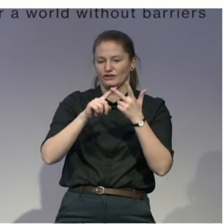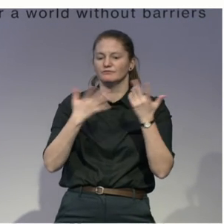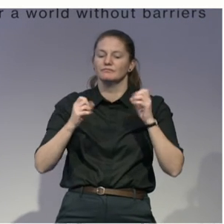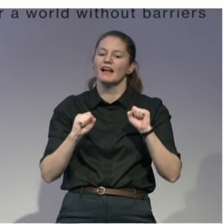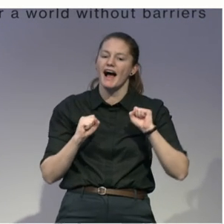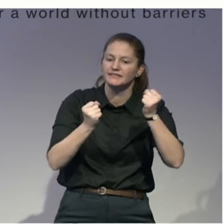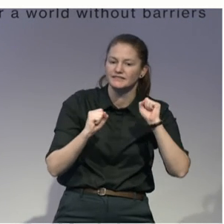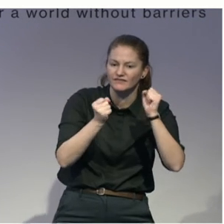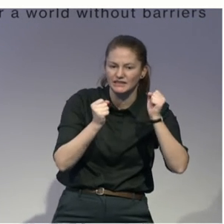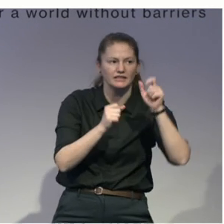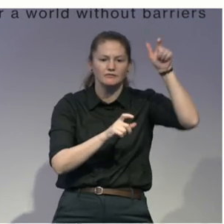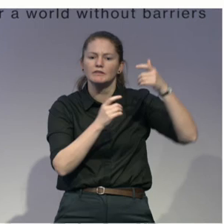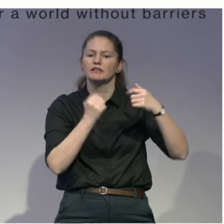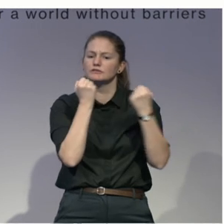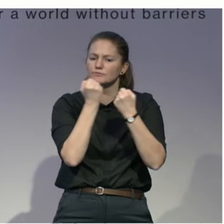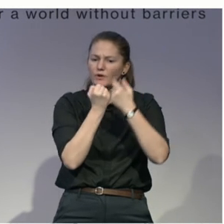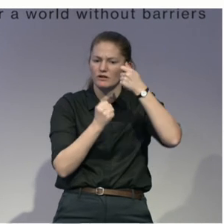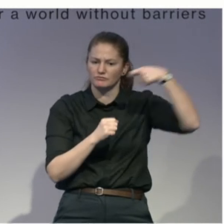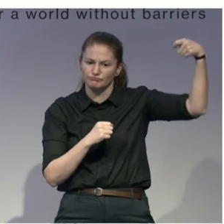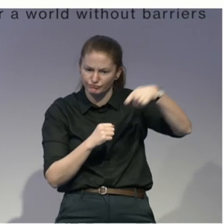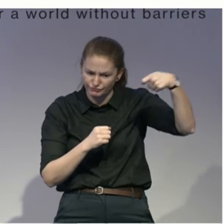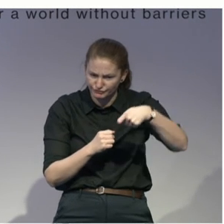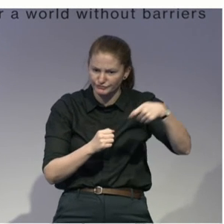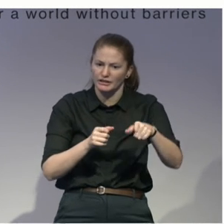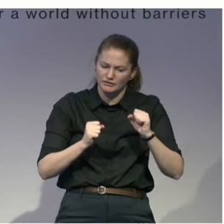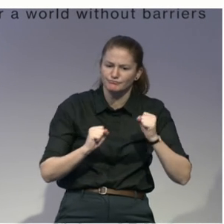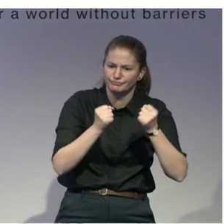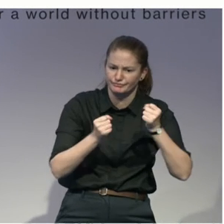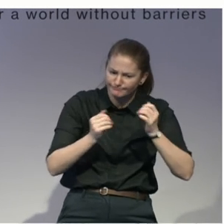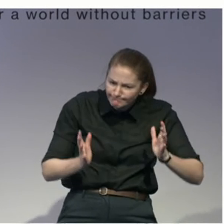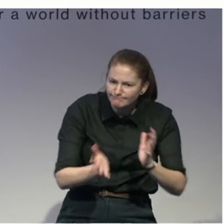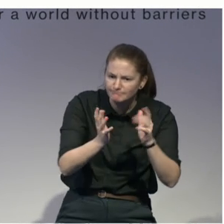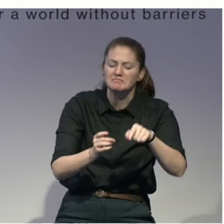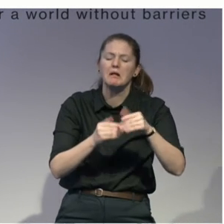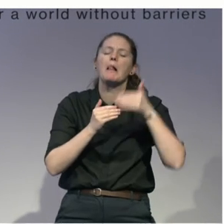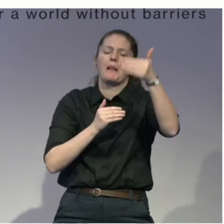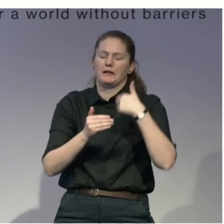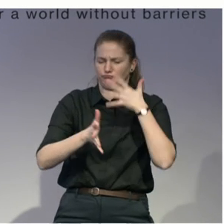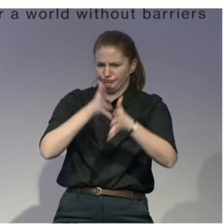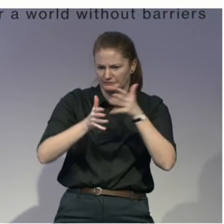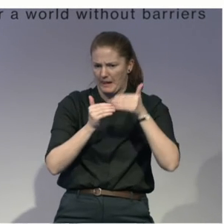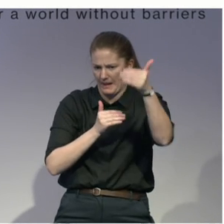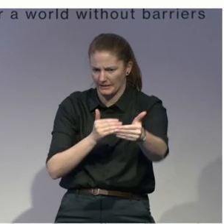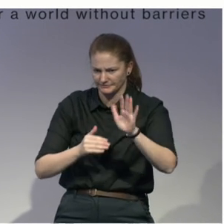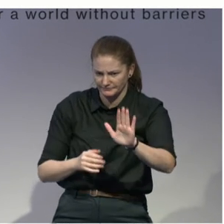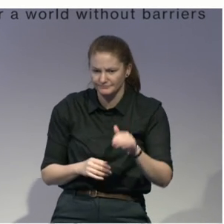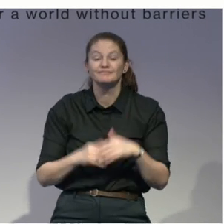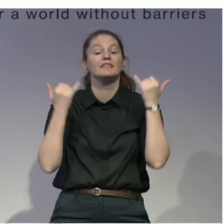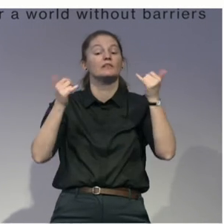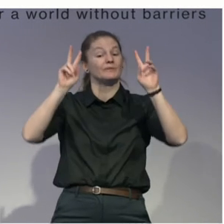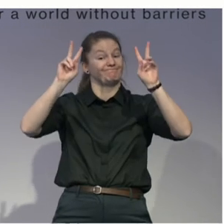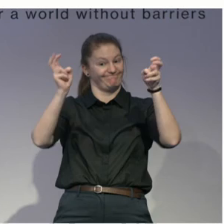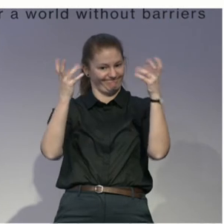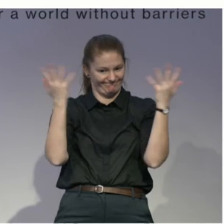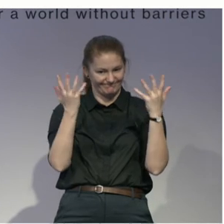And now a bit more about tech ABA. So we are an integrated assistive technology space, and it's located within the Enabling Village.